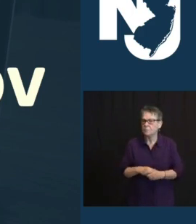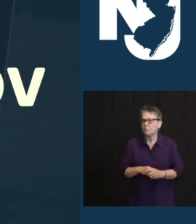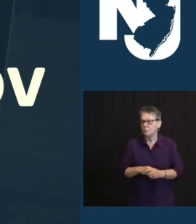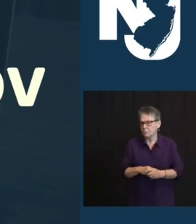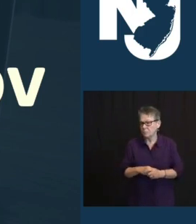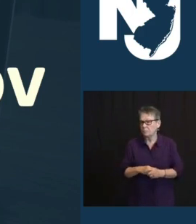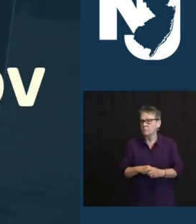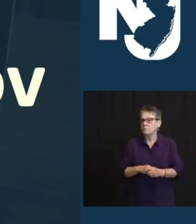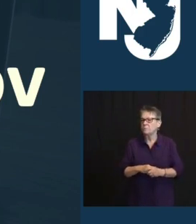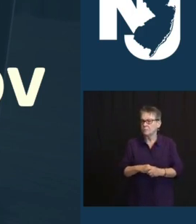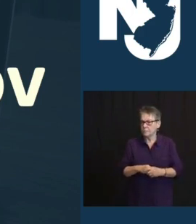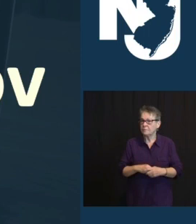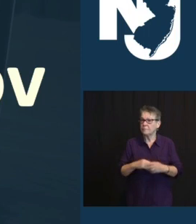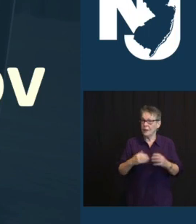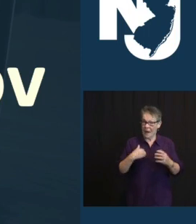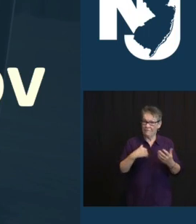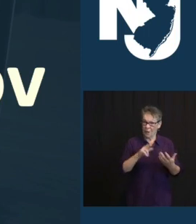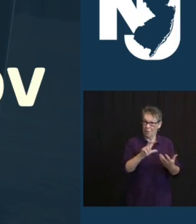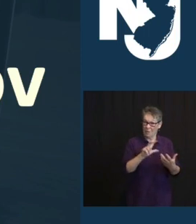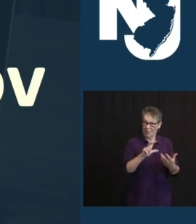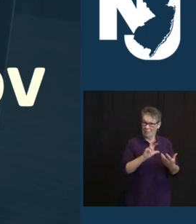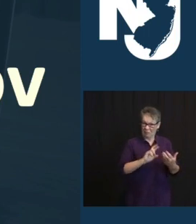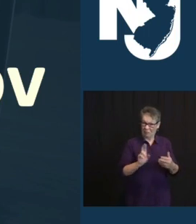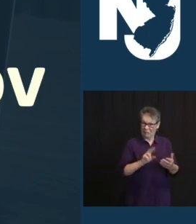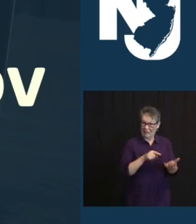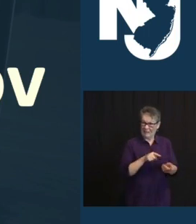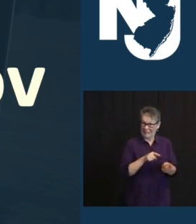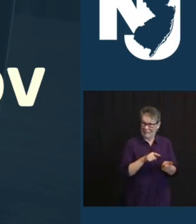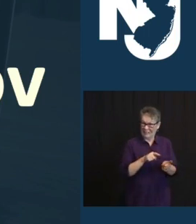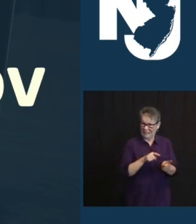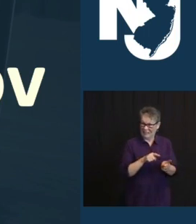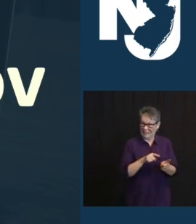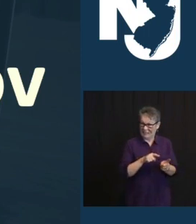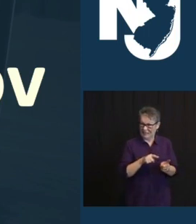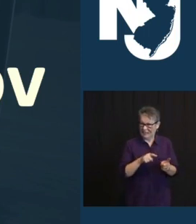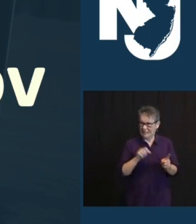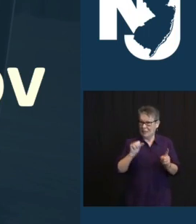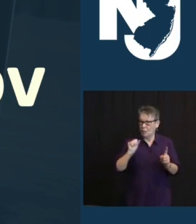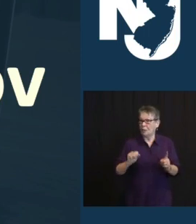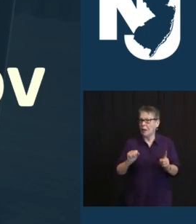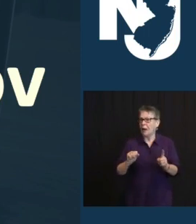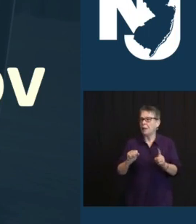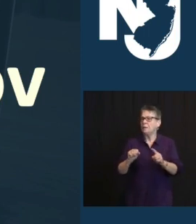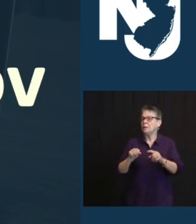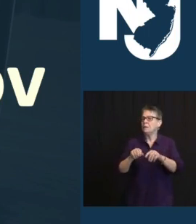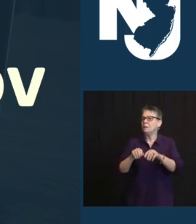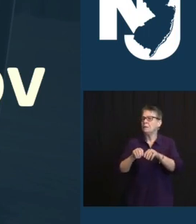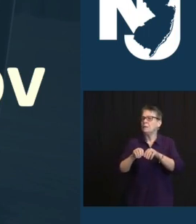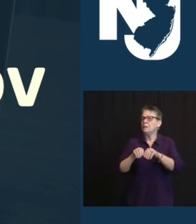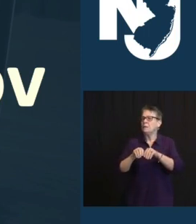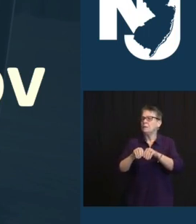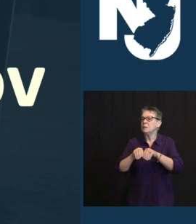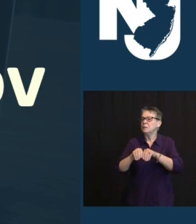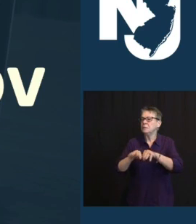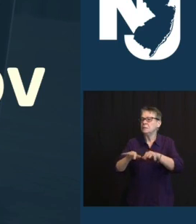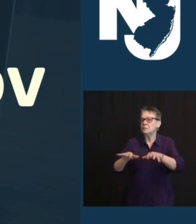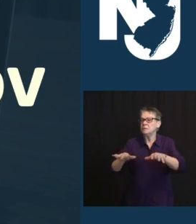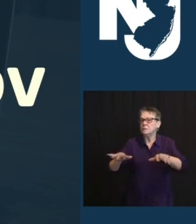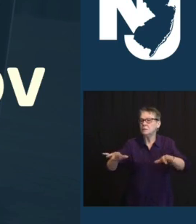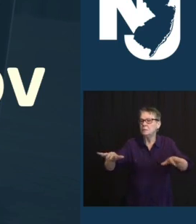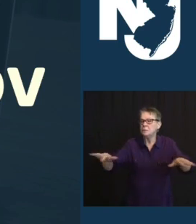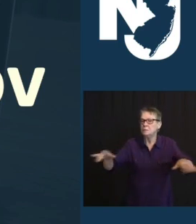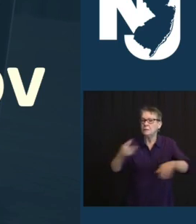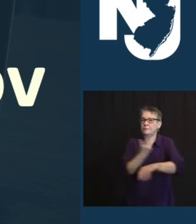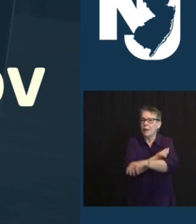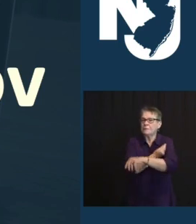SITES CAN GEAR UP FROM THEIR OWN OPERATIONS, BUT WE'LL BE ABLE TO DISTRIBUTE TO EVEN MORE SITES, WHETHER THEY BE DOCTOR'S